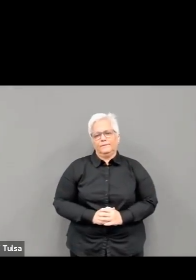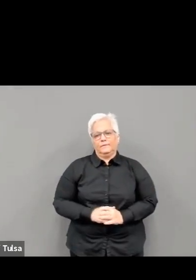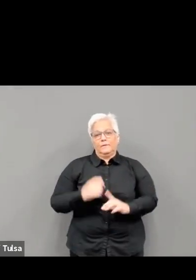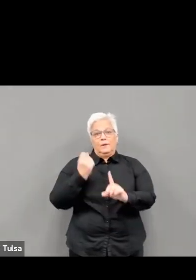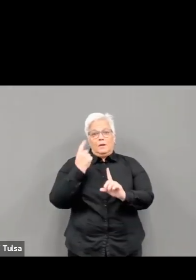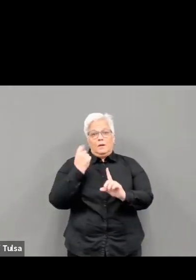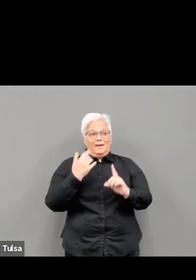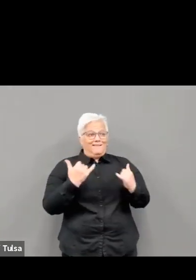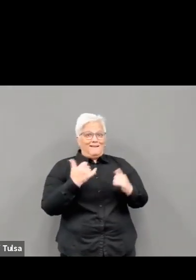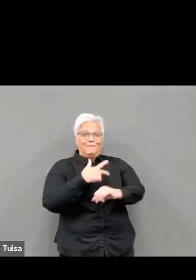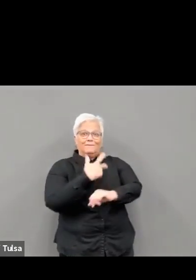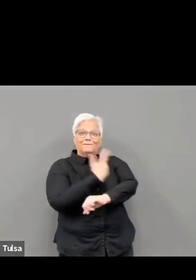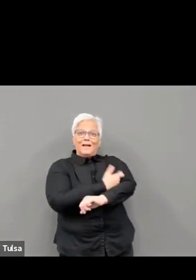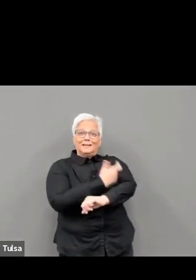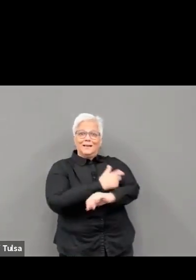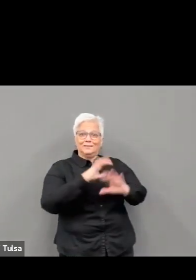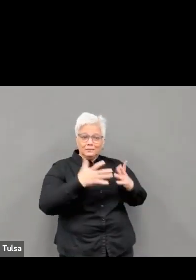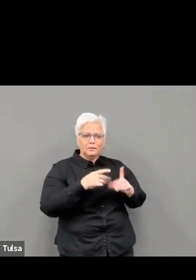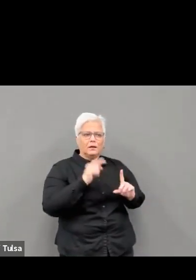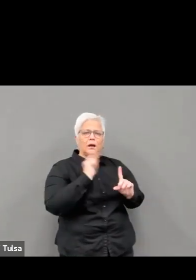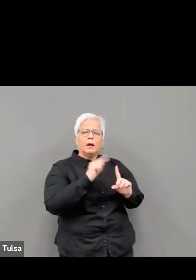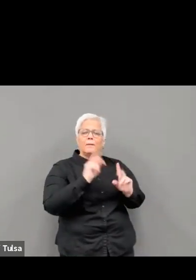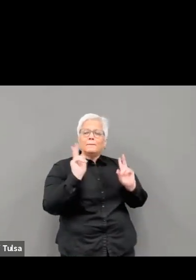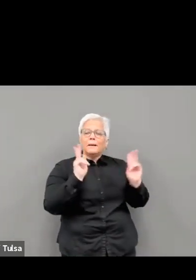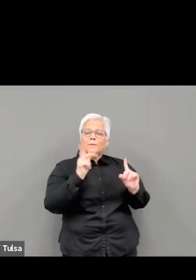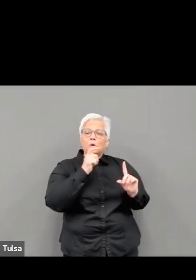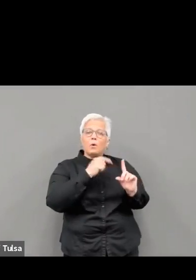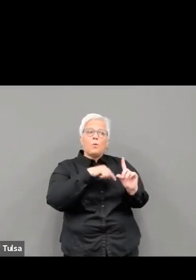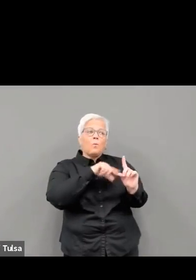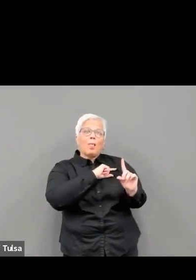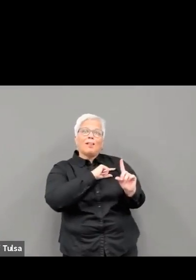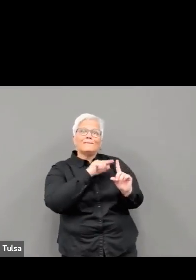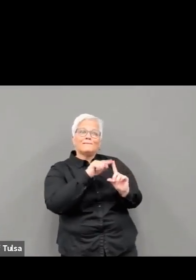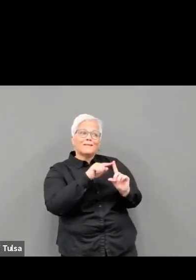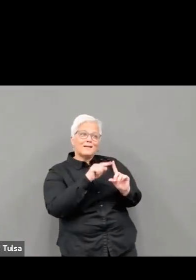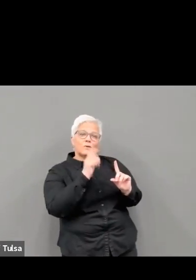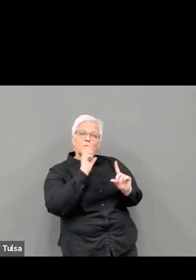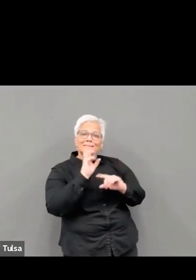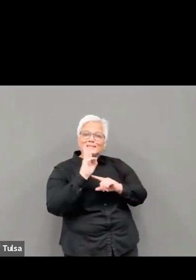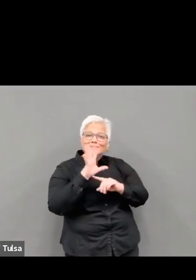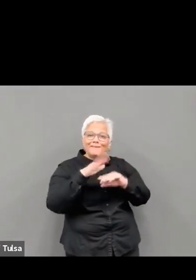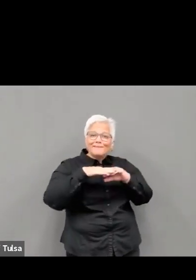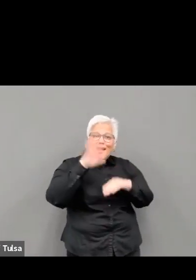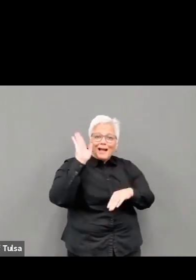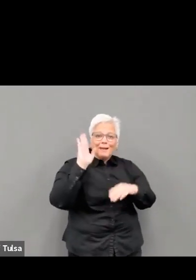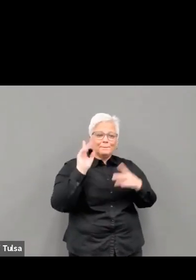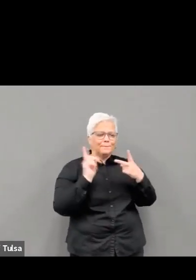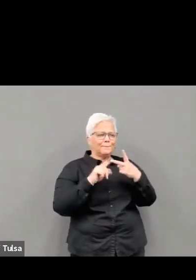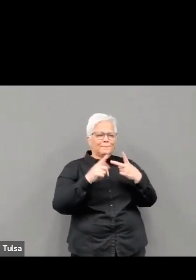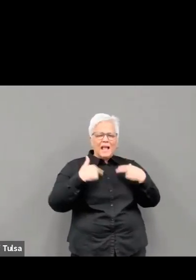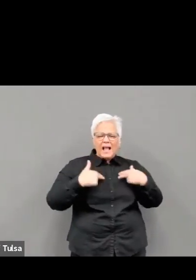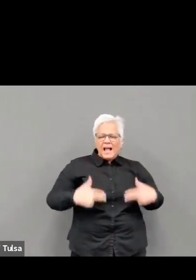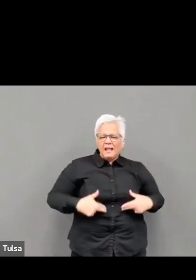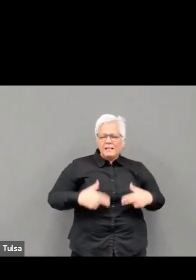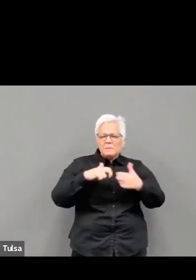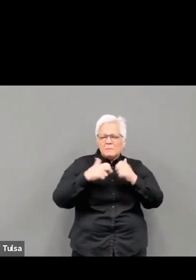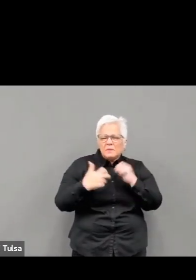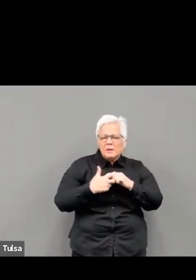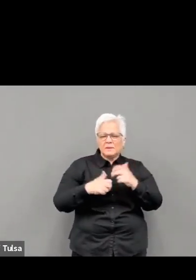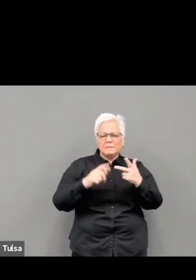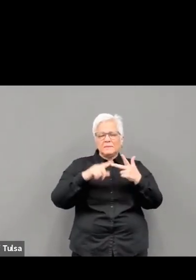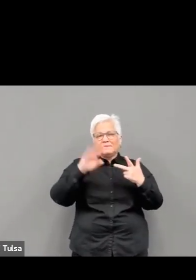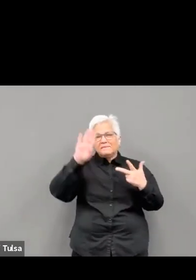and older with comorbidities. These comorbidities include conditions like hypertension, obesity, cardiovascular